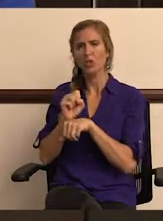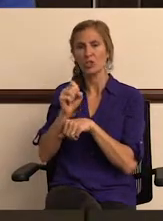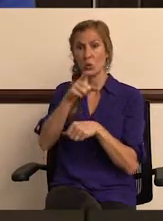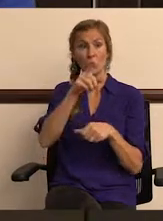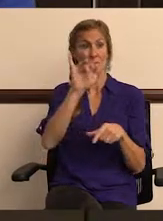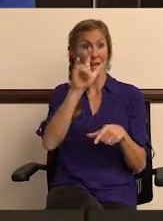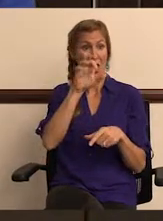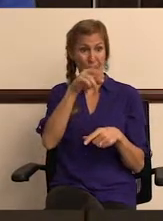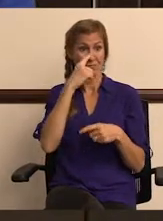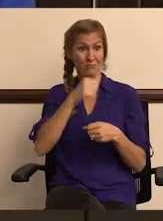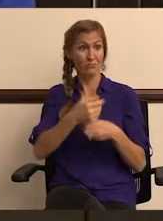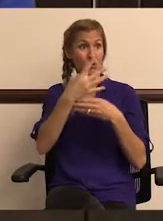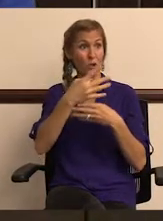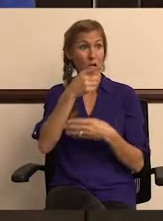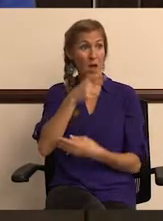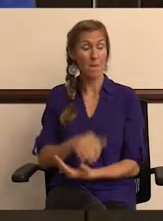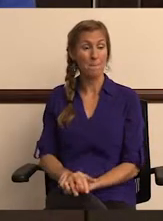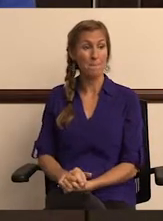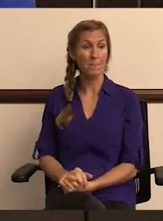So, Tyler, if you'd pull that up.